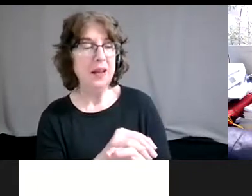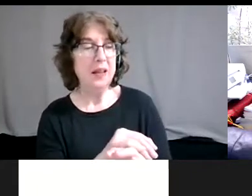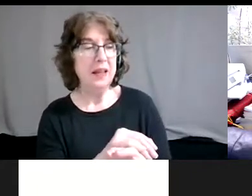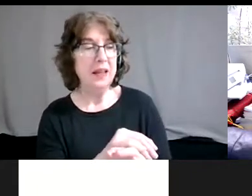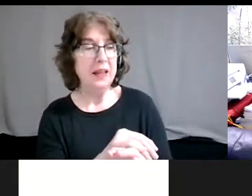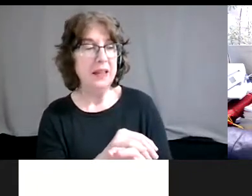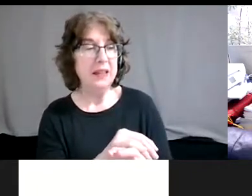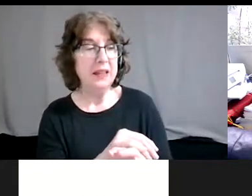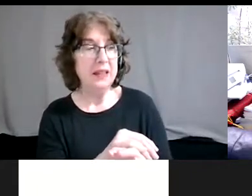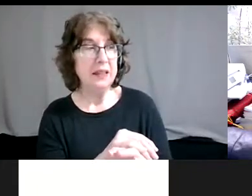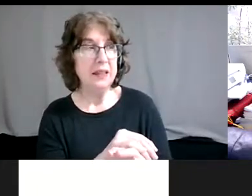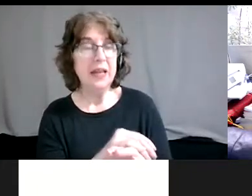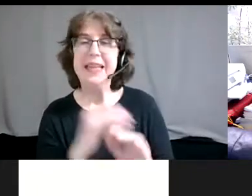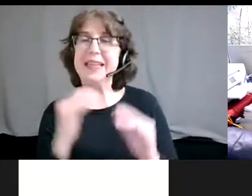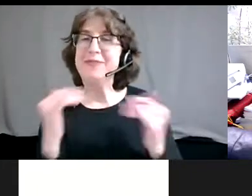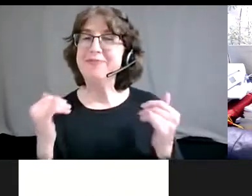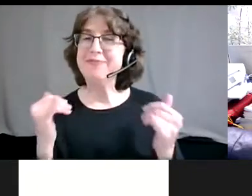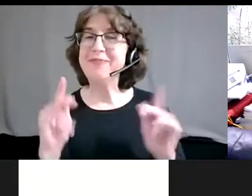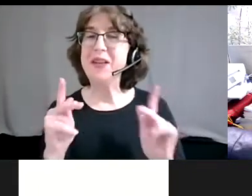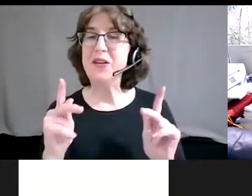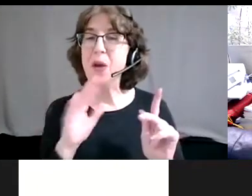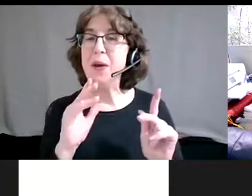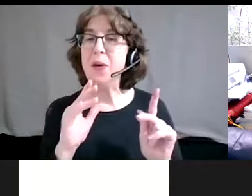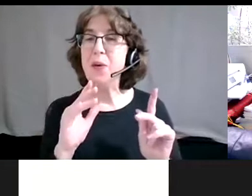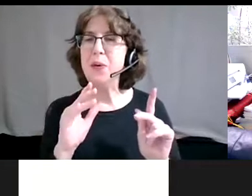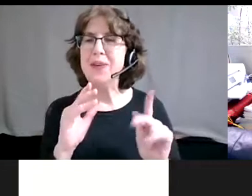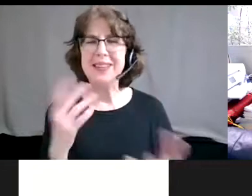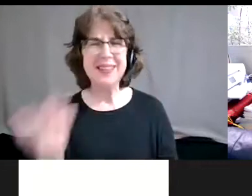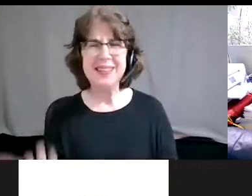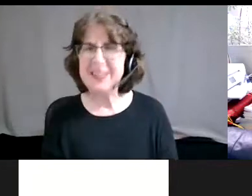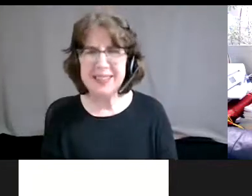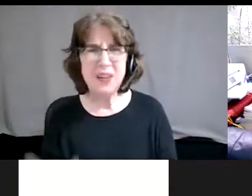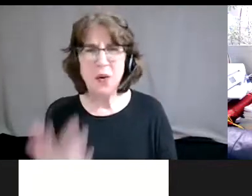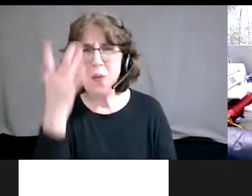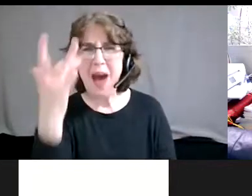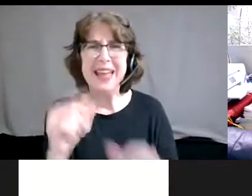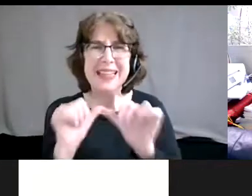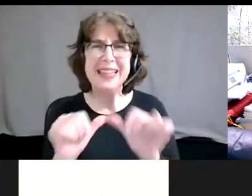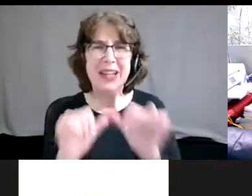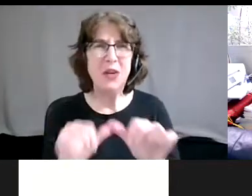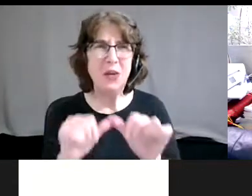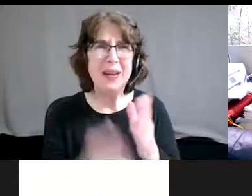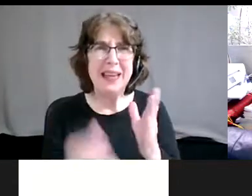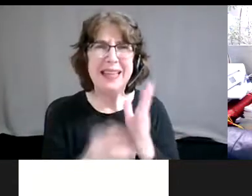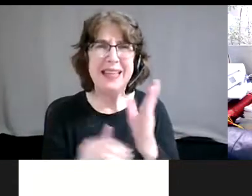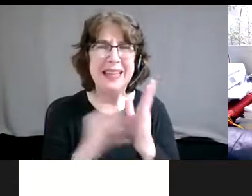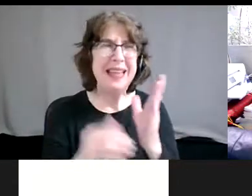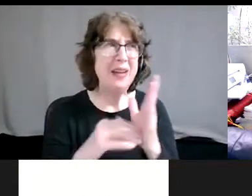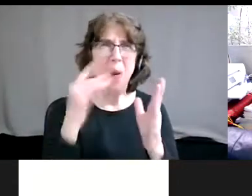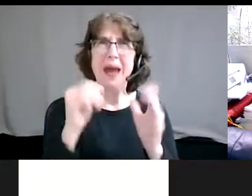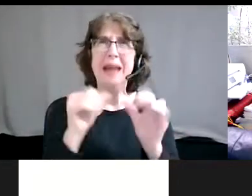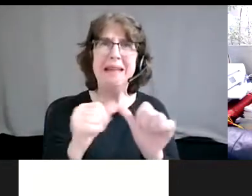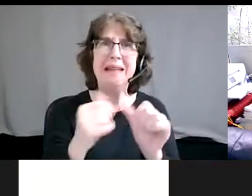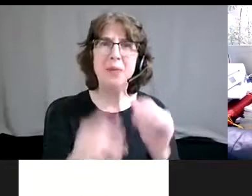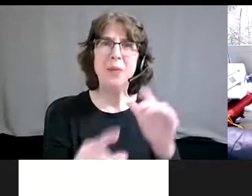a lot of people right now are talking about why do we need to keep doing this? Why do we need to keep bringing up the conversation about equity and